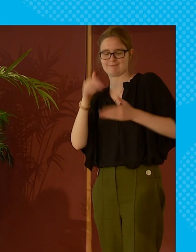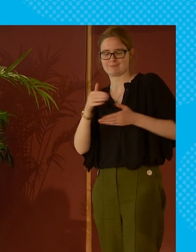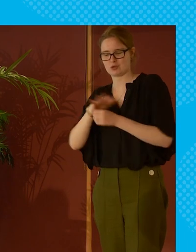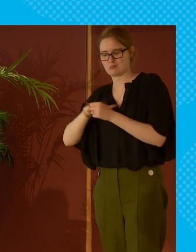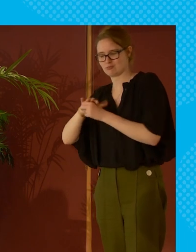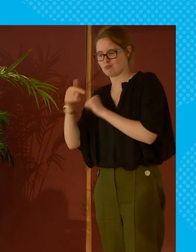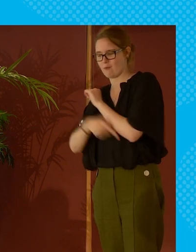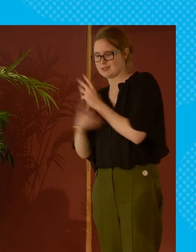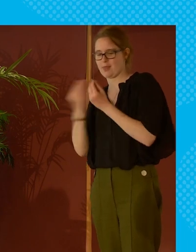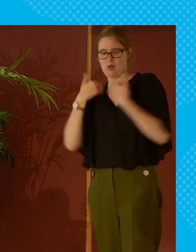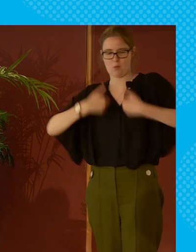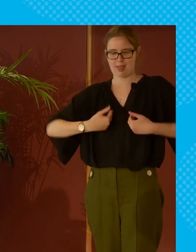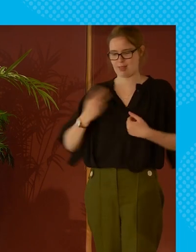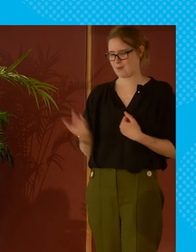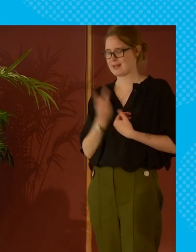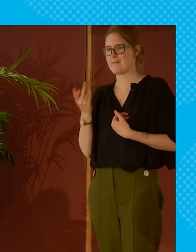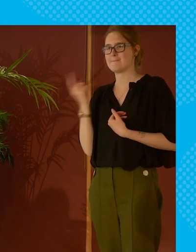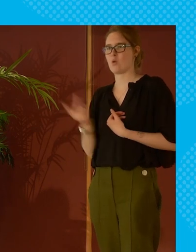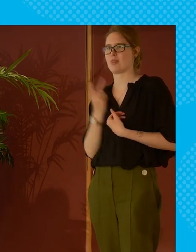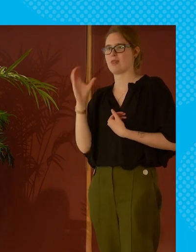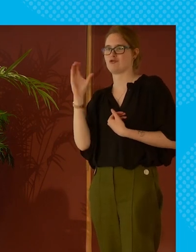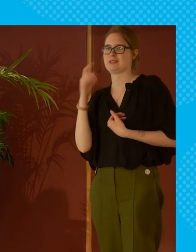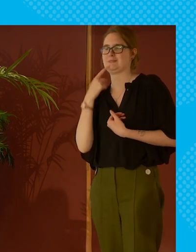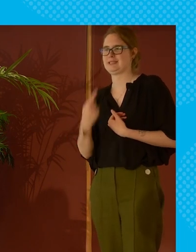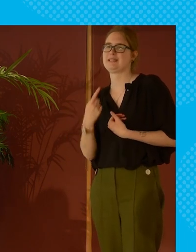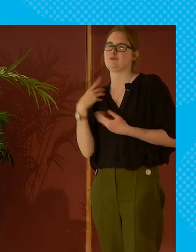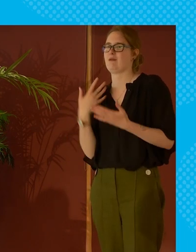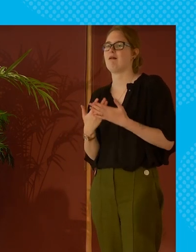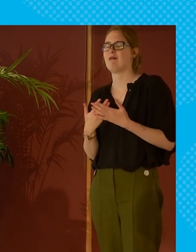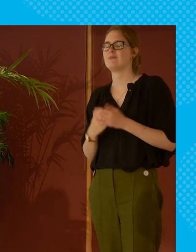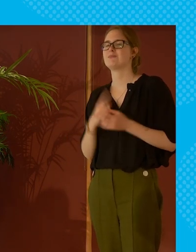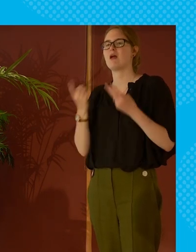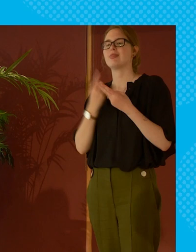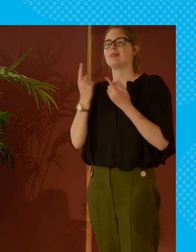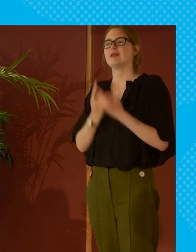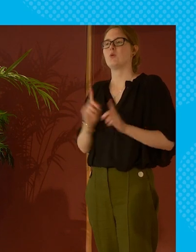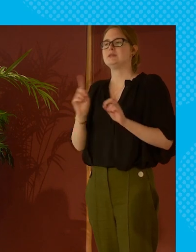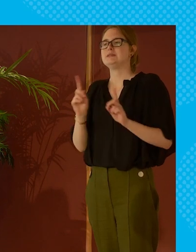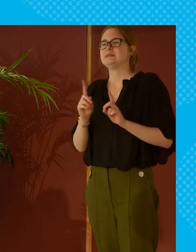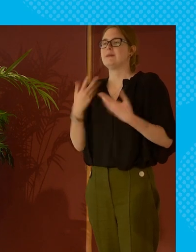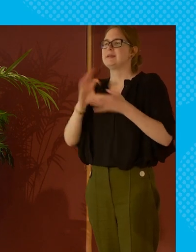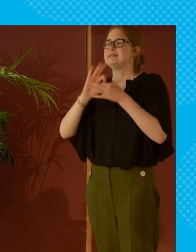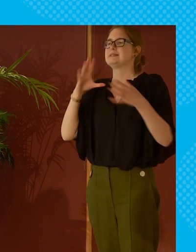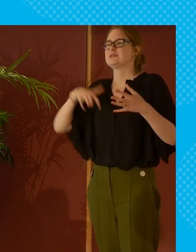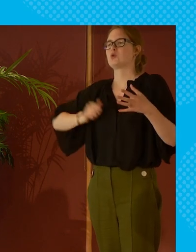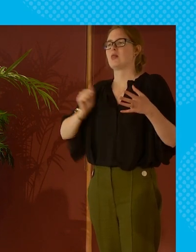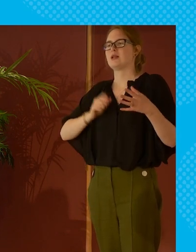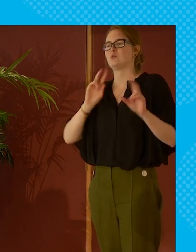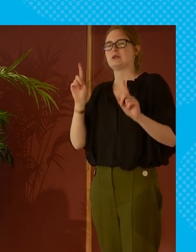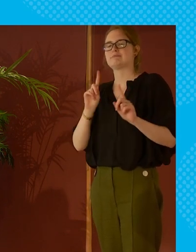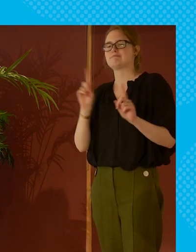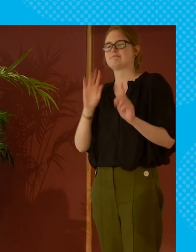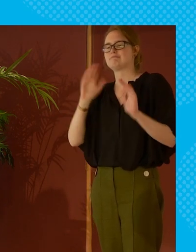poverty without looking at wealth inequality particularly in the ways that chris already outlined another thing i'd say is that there's also a disconnect